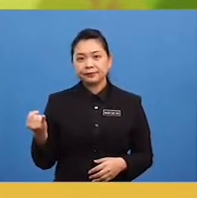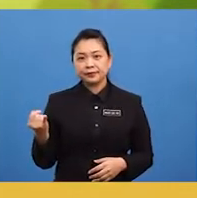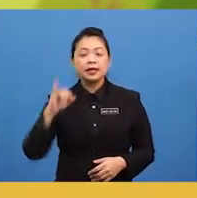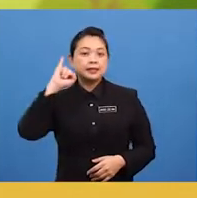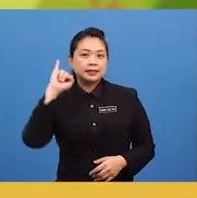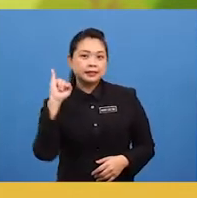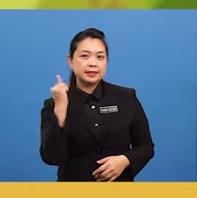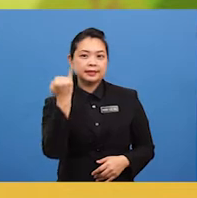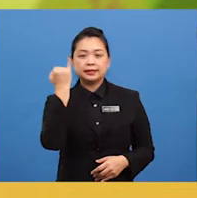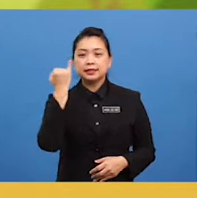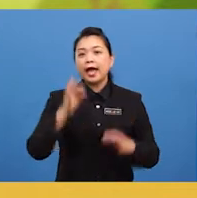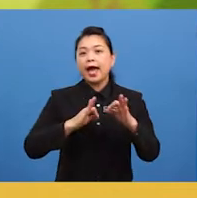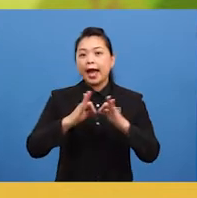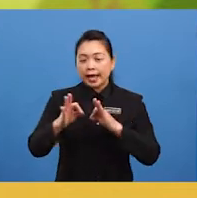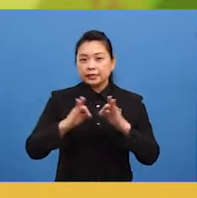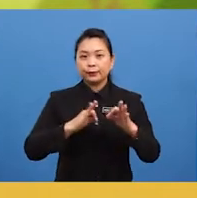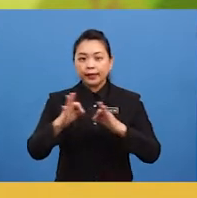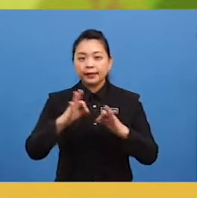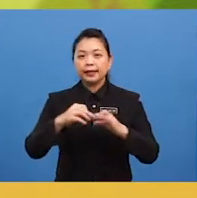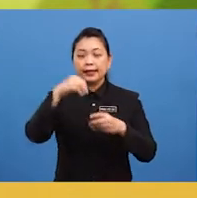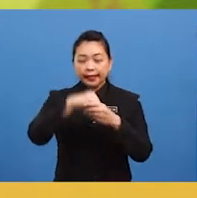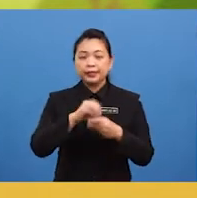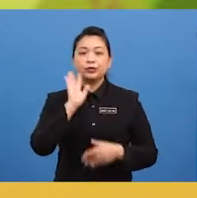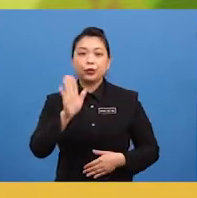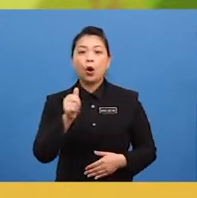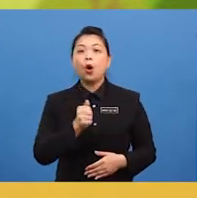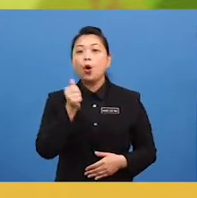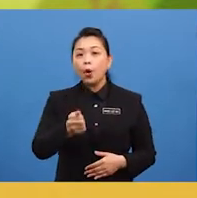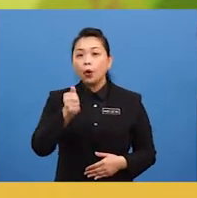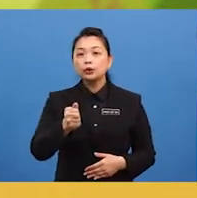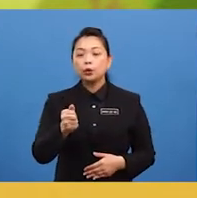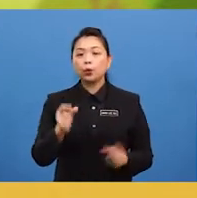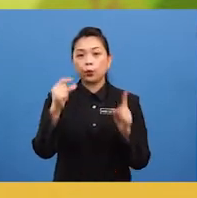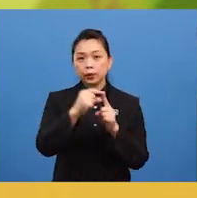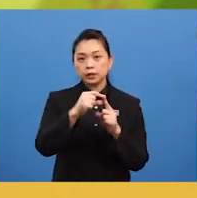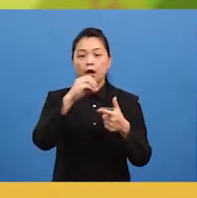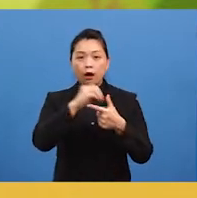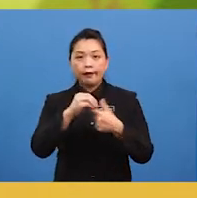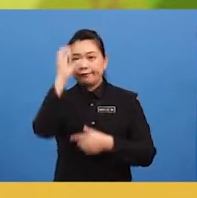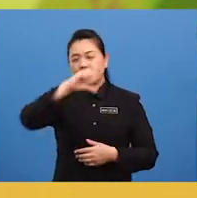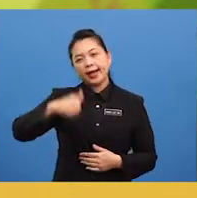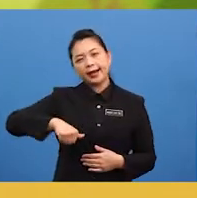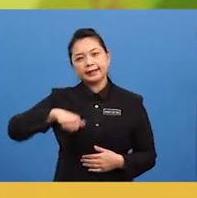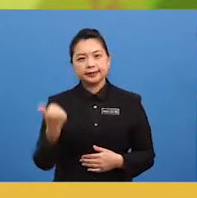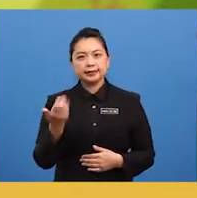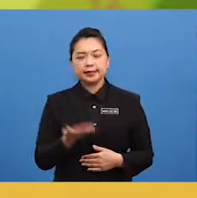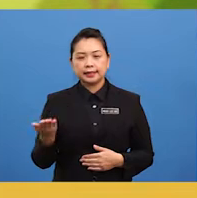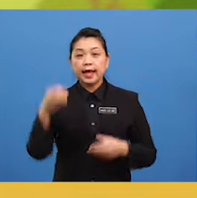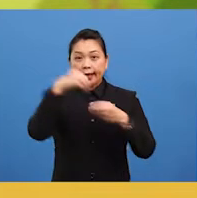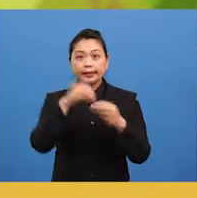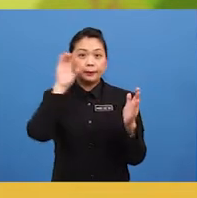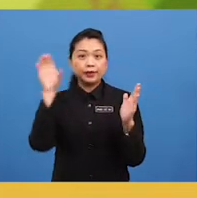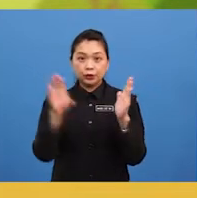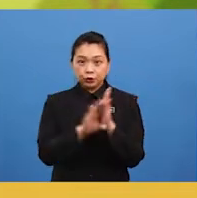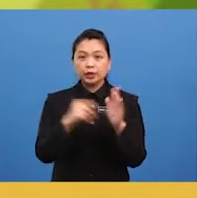just explain it in your own words or just find something else in the picture to